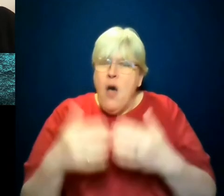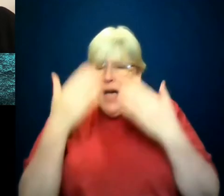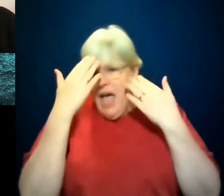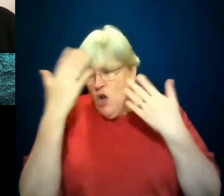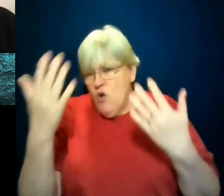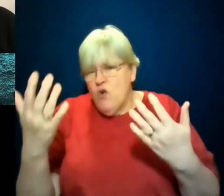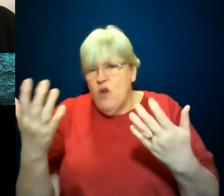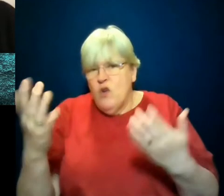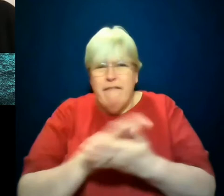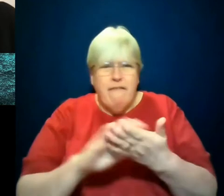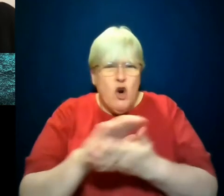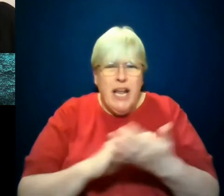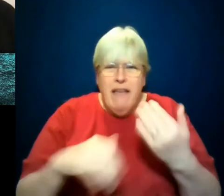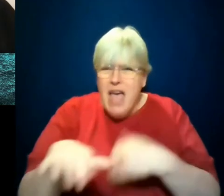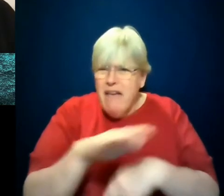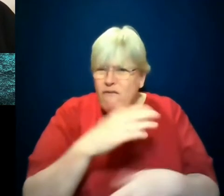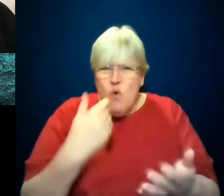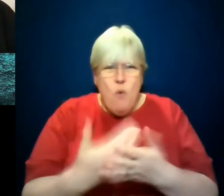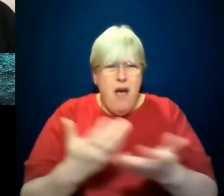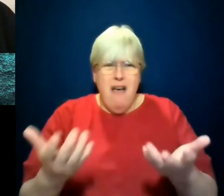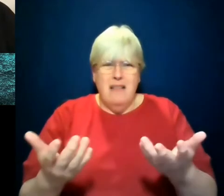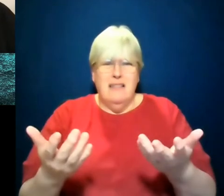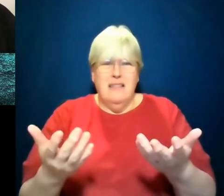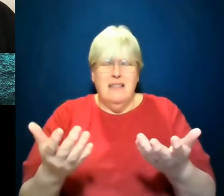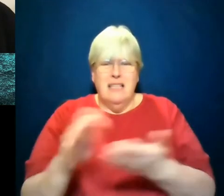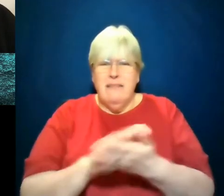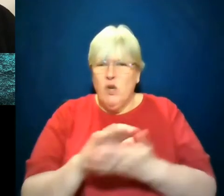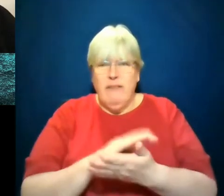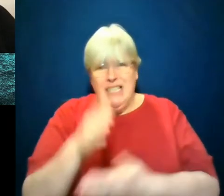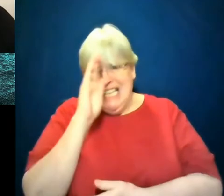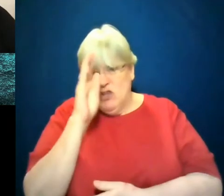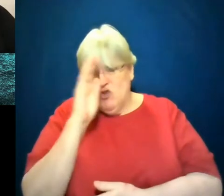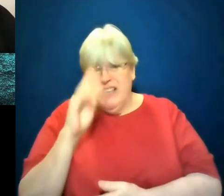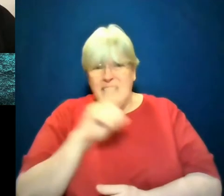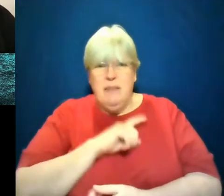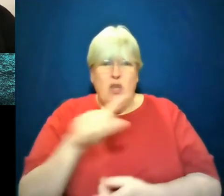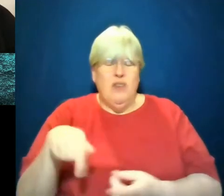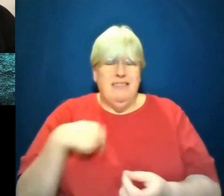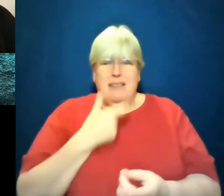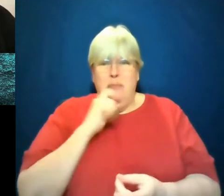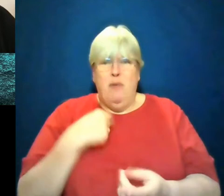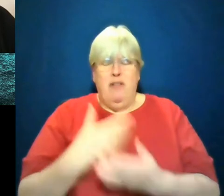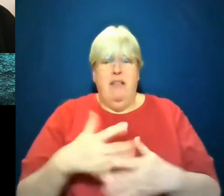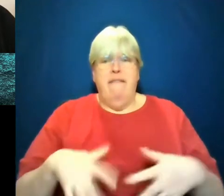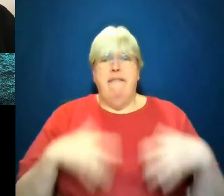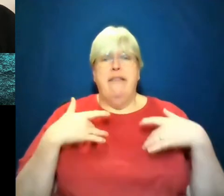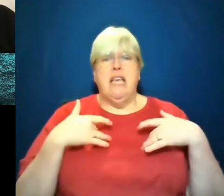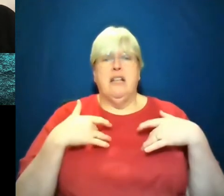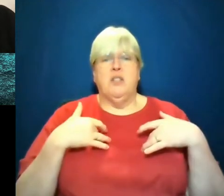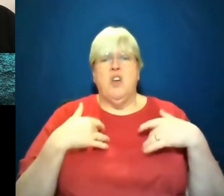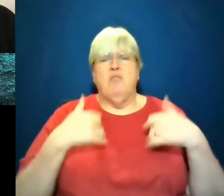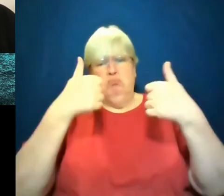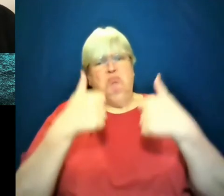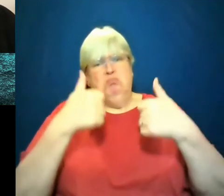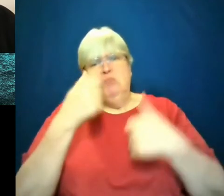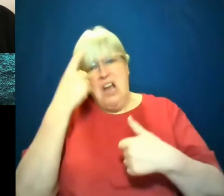do I forgive everybody who put him in office? Is forgiveness dangerous? Because it gives people the feeling that they can do